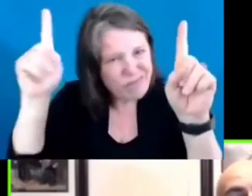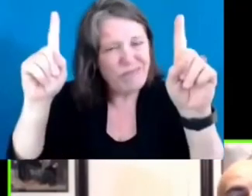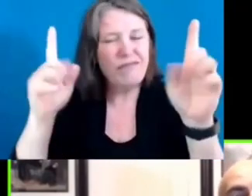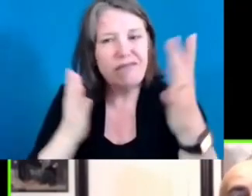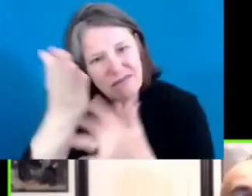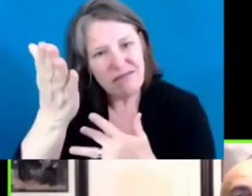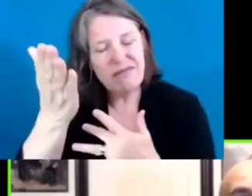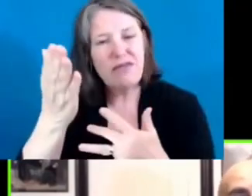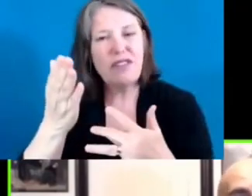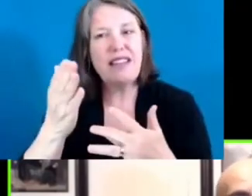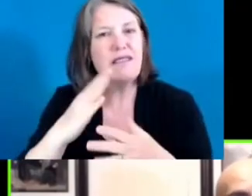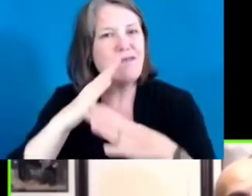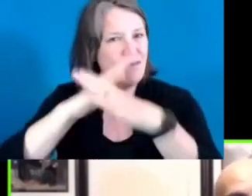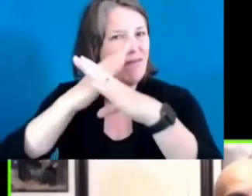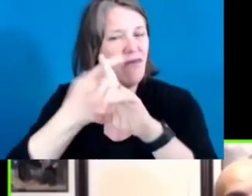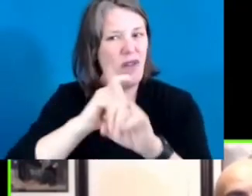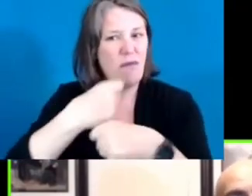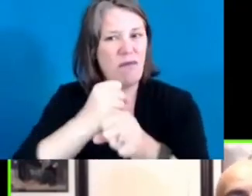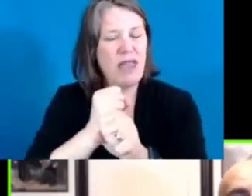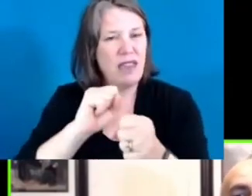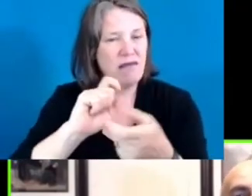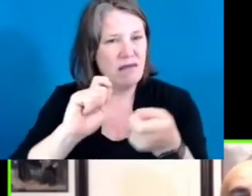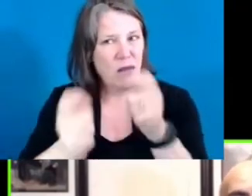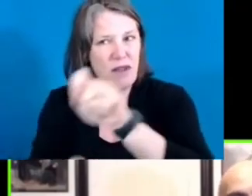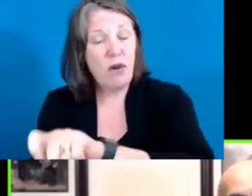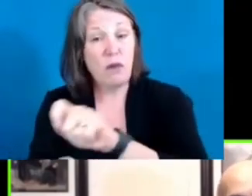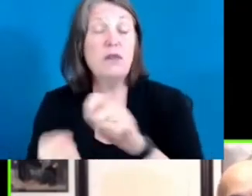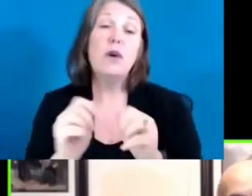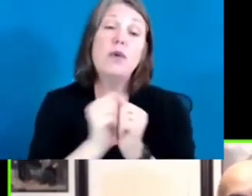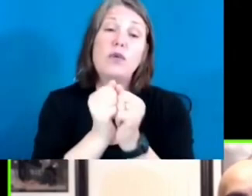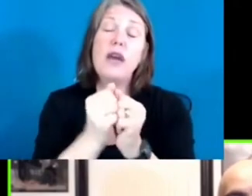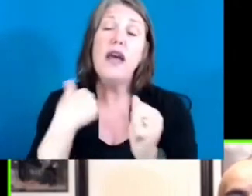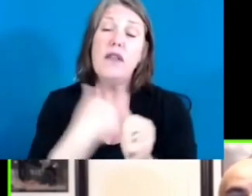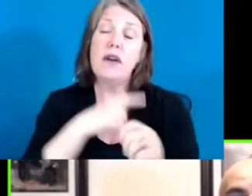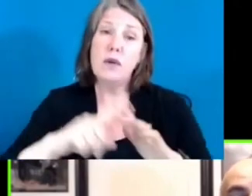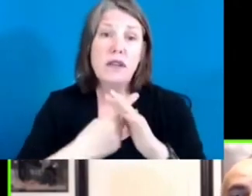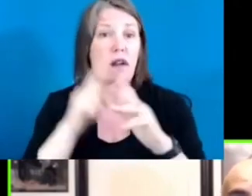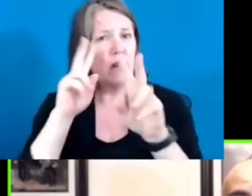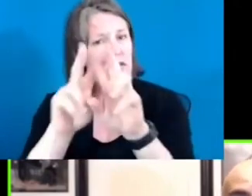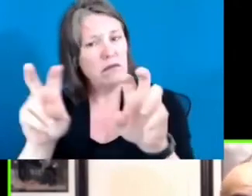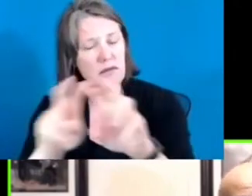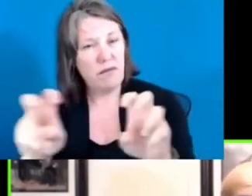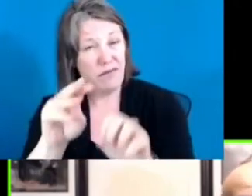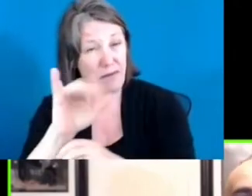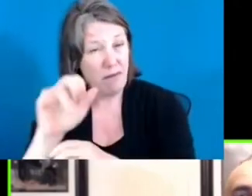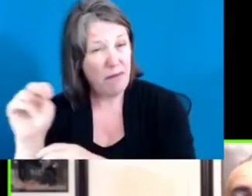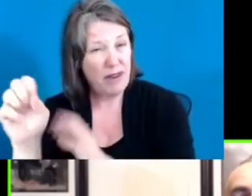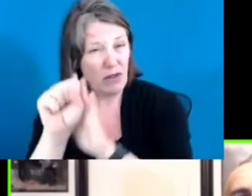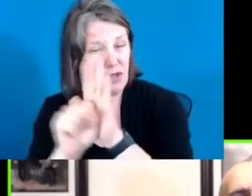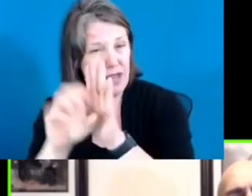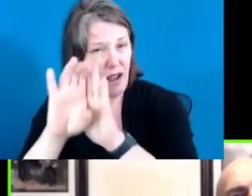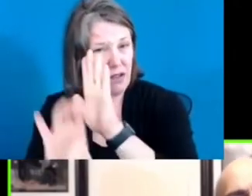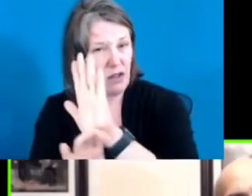started by looking at the Minnesota State Constitution. The Minnesota State Constitution has an education provision in it